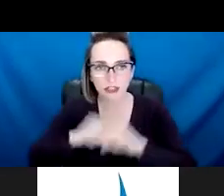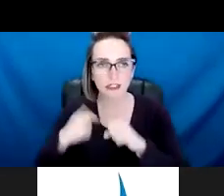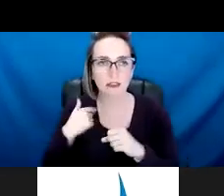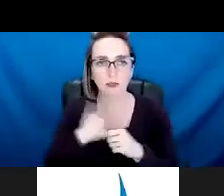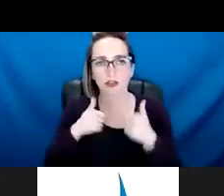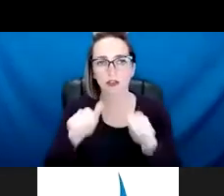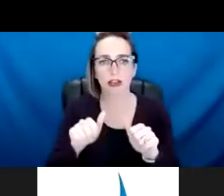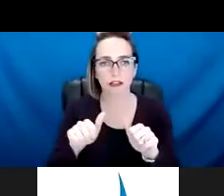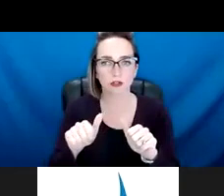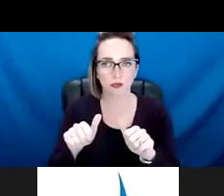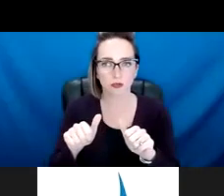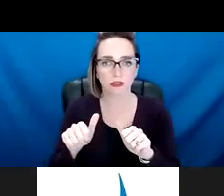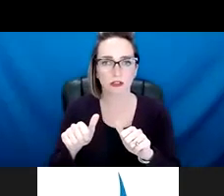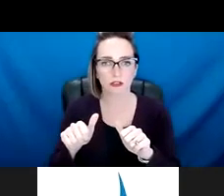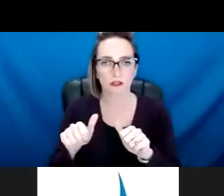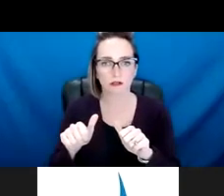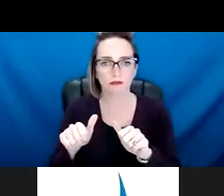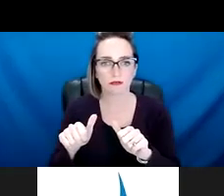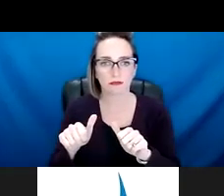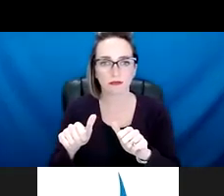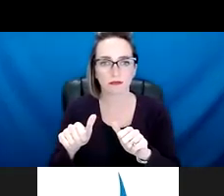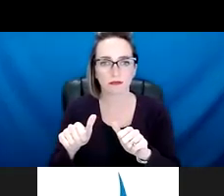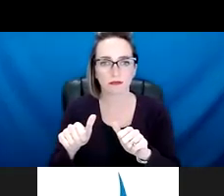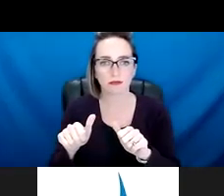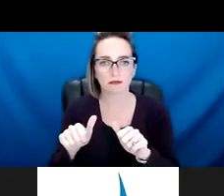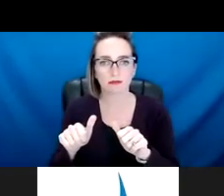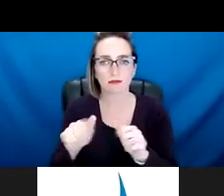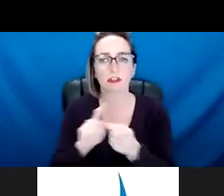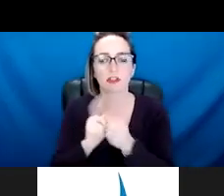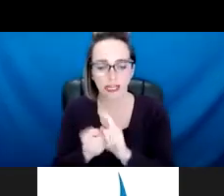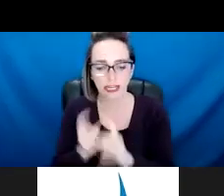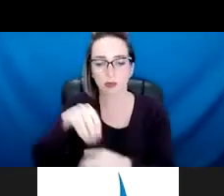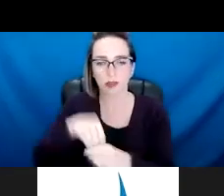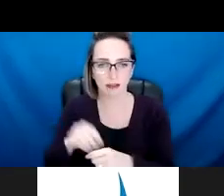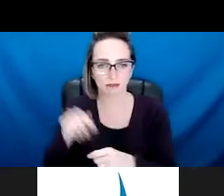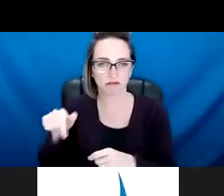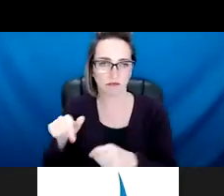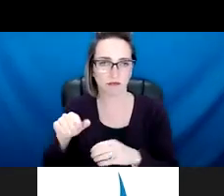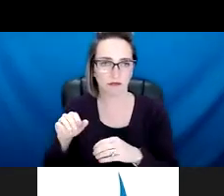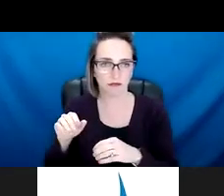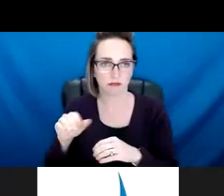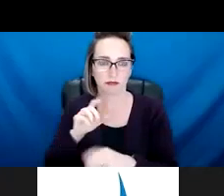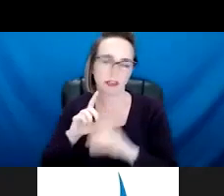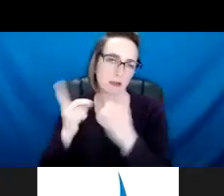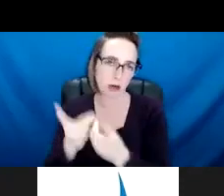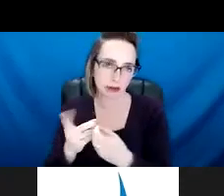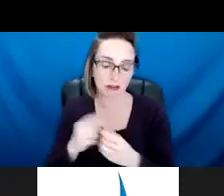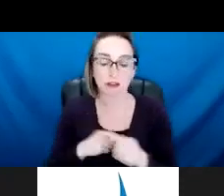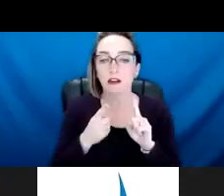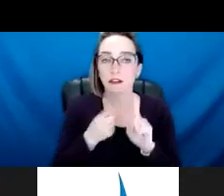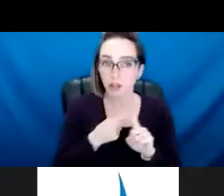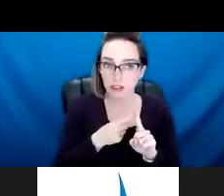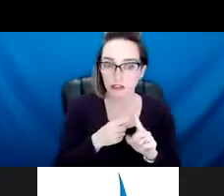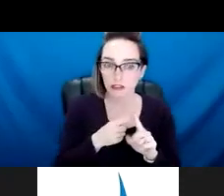make some changes within the organization. So first thing I'd like to touch upon is our recruitment efforts.